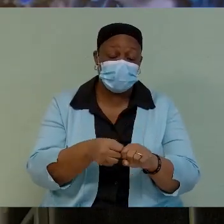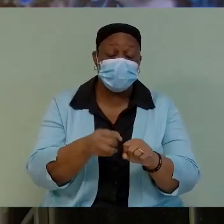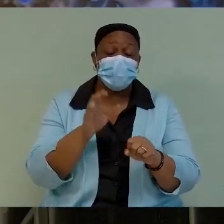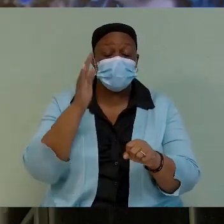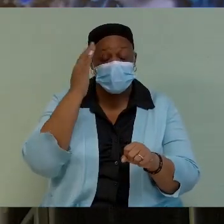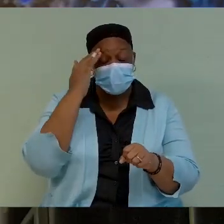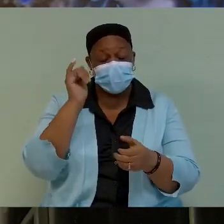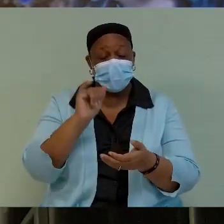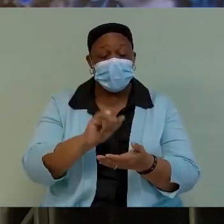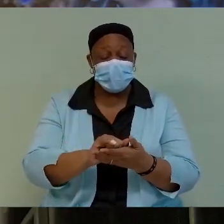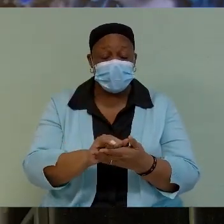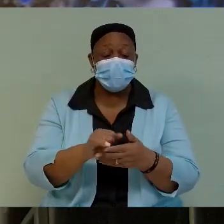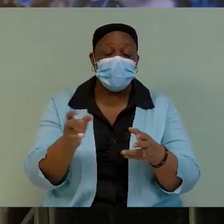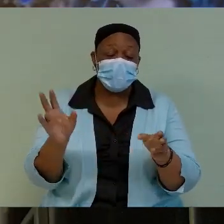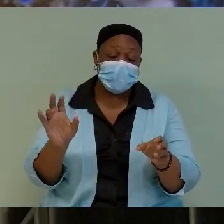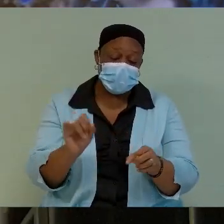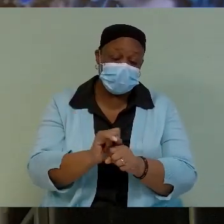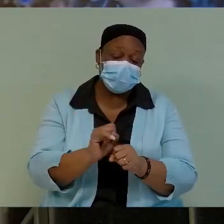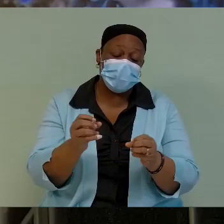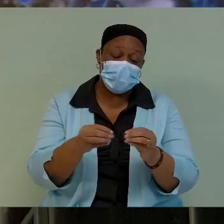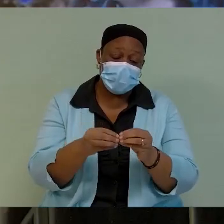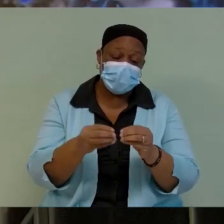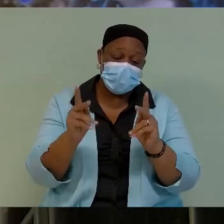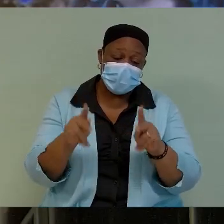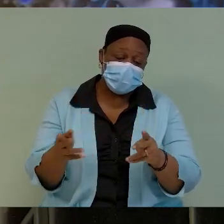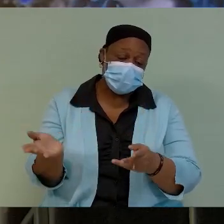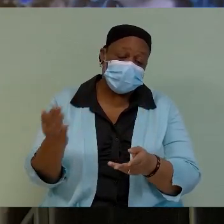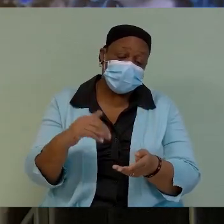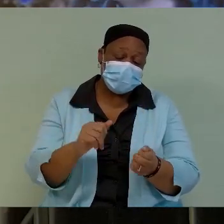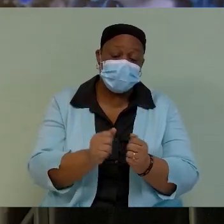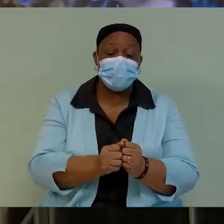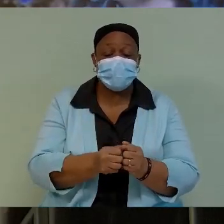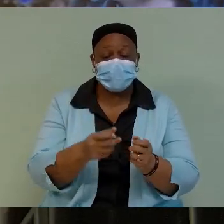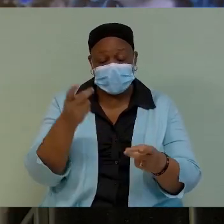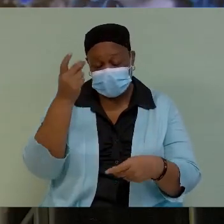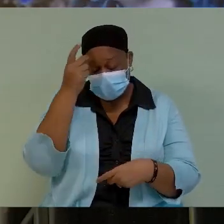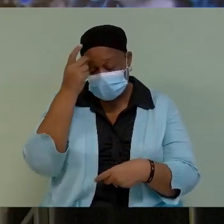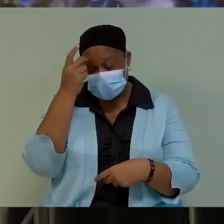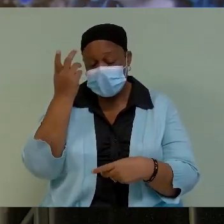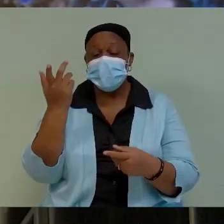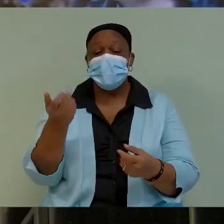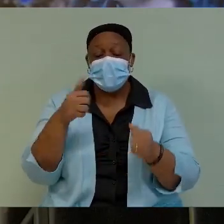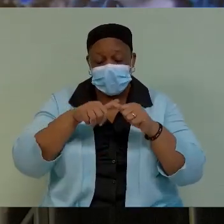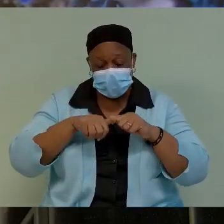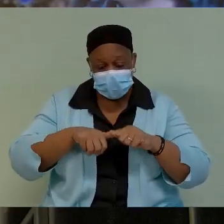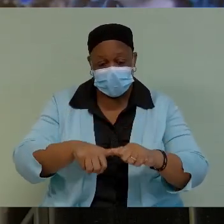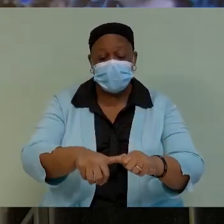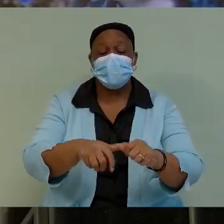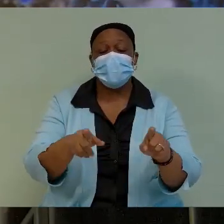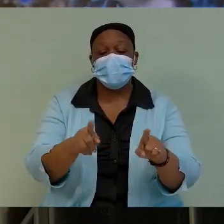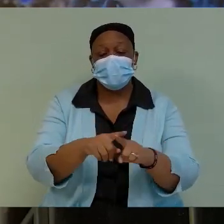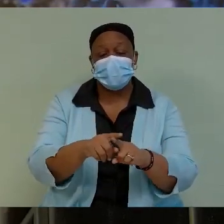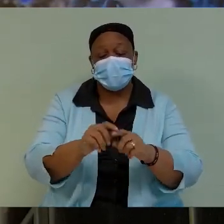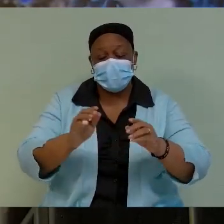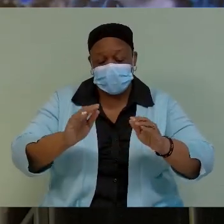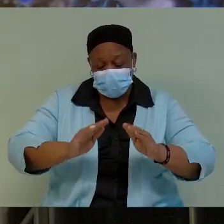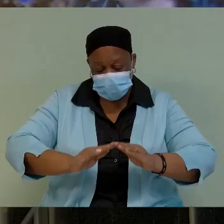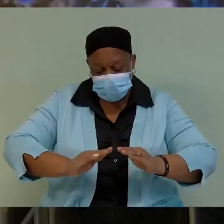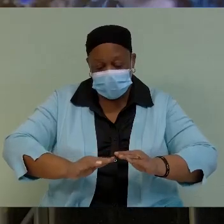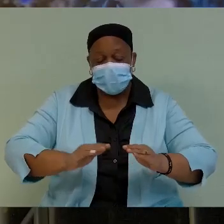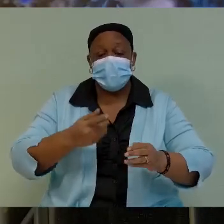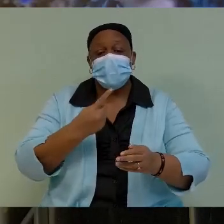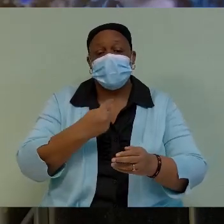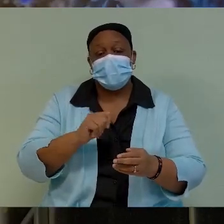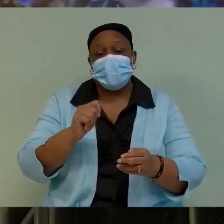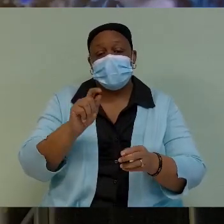that point. But I am confident that the team will continue to do, as they have done in the first wave, to ensure that we are able to curtail